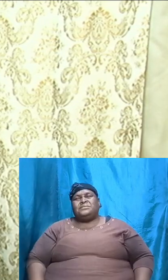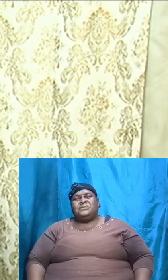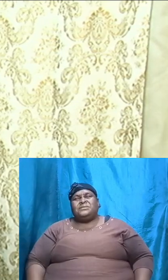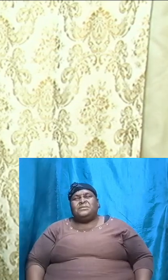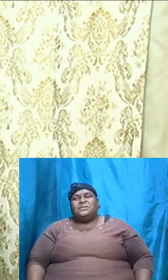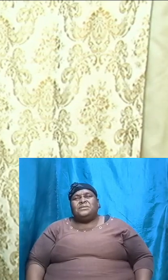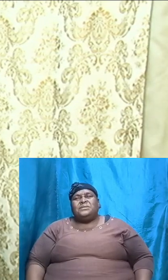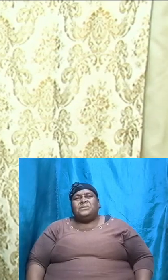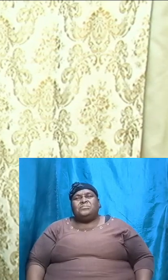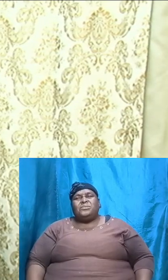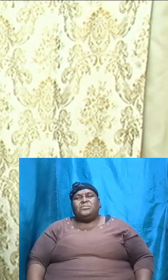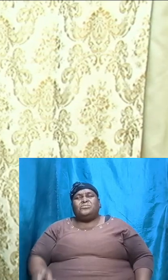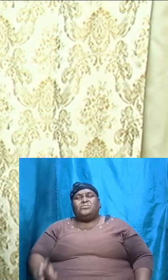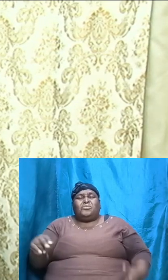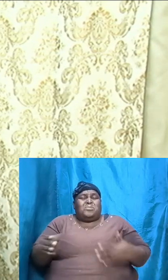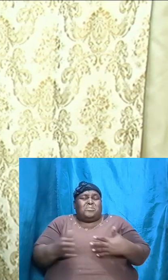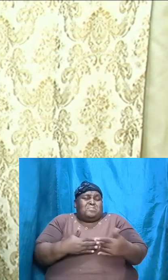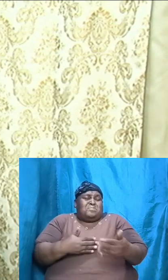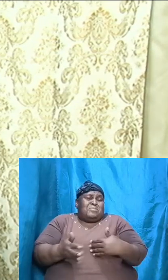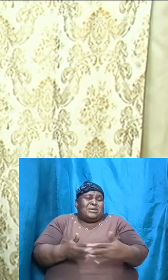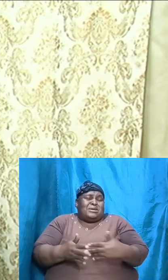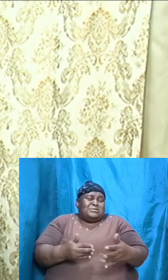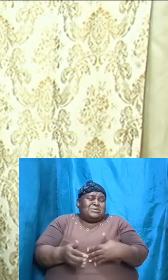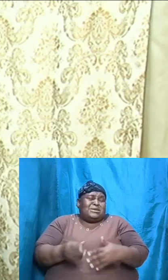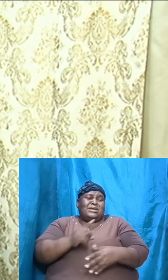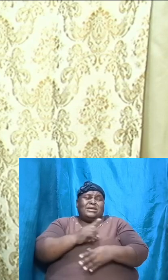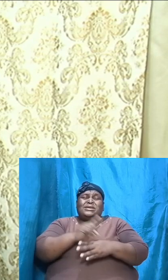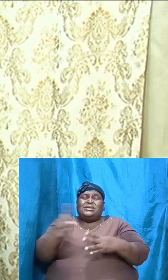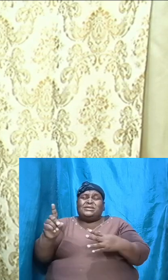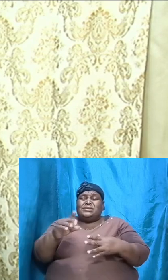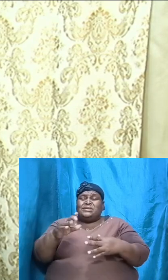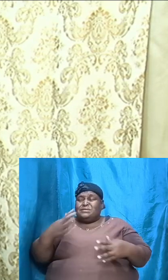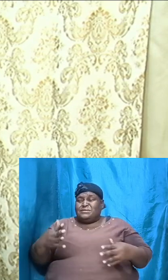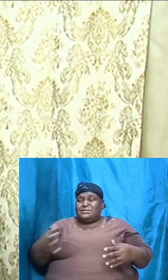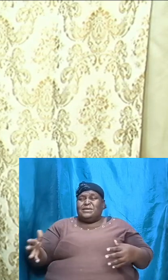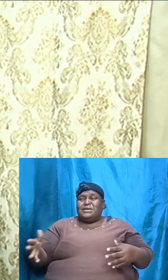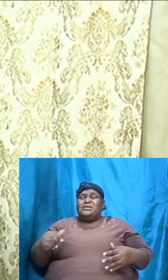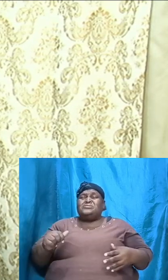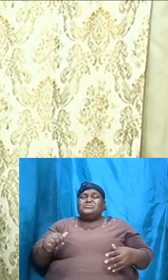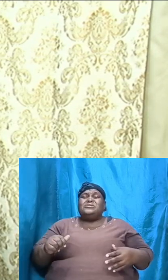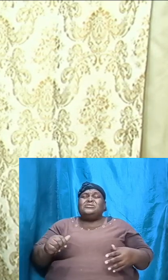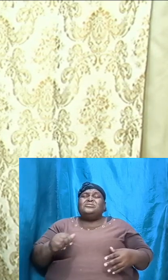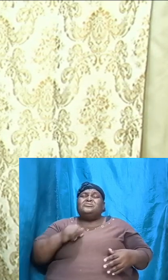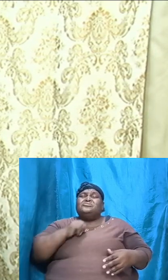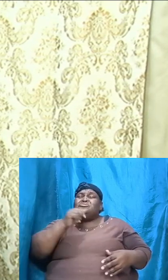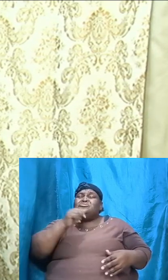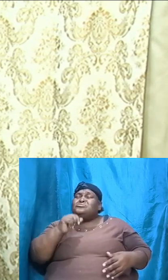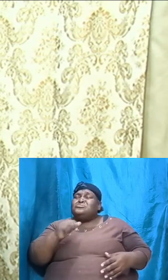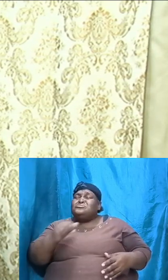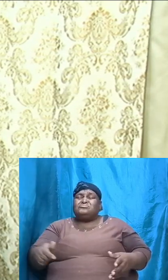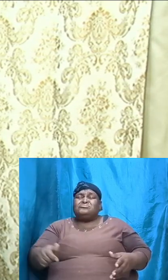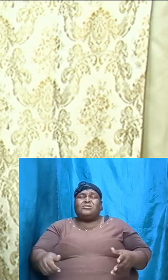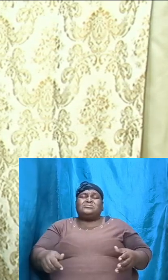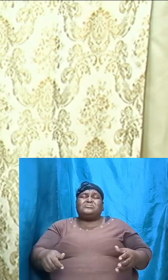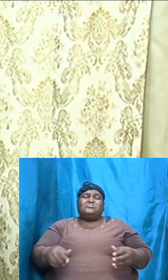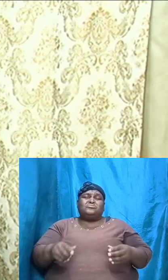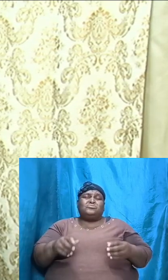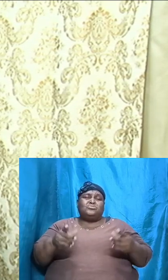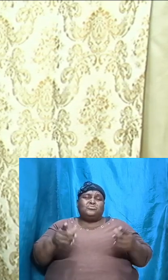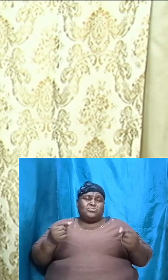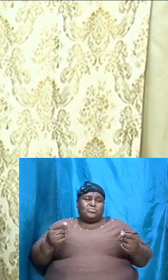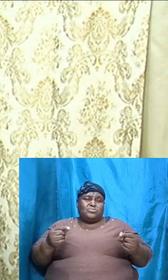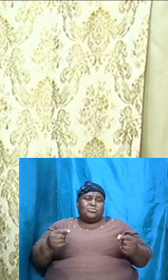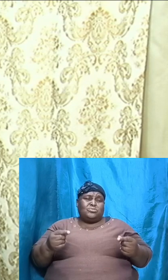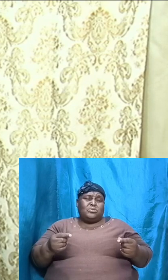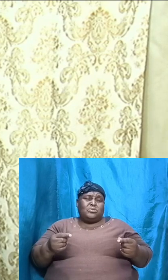as matter that he did the things that he shouldn't have done to attain it God dealt